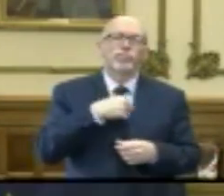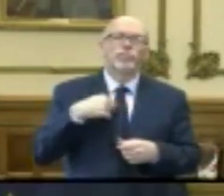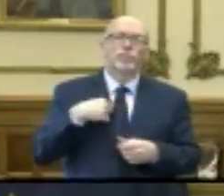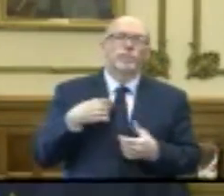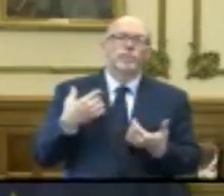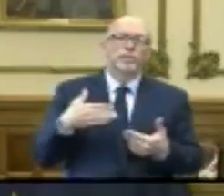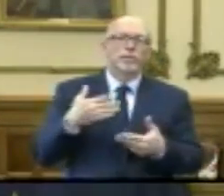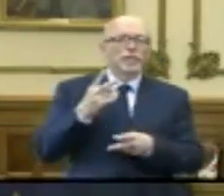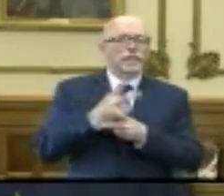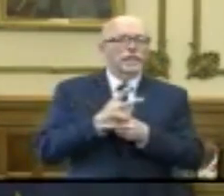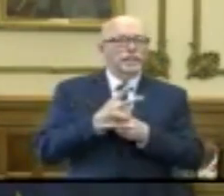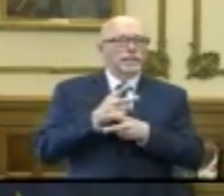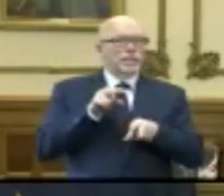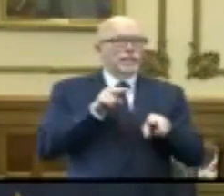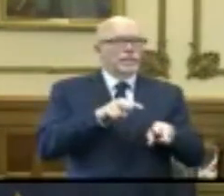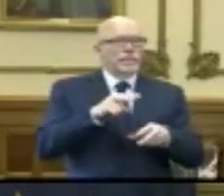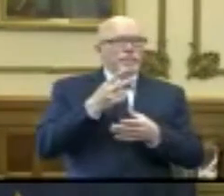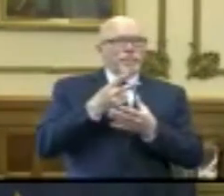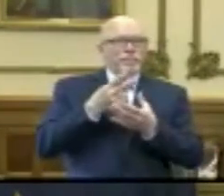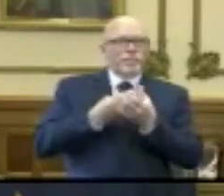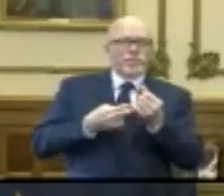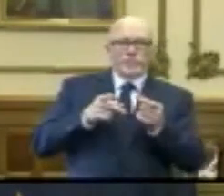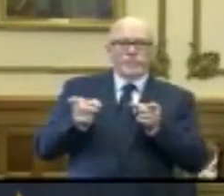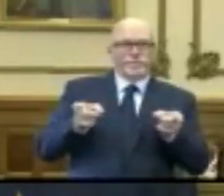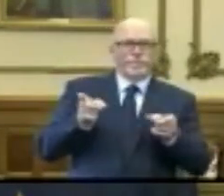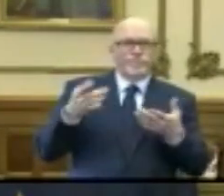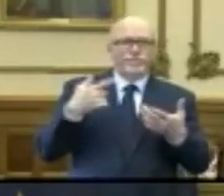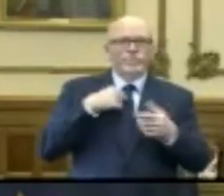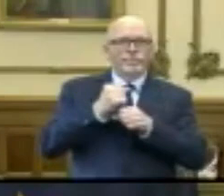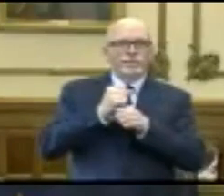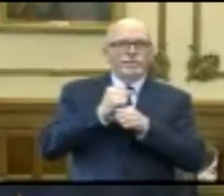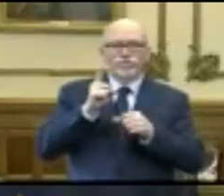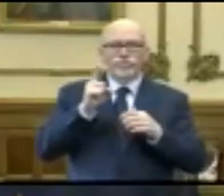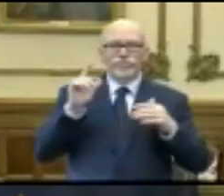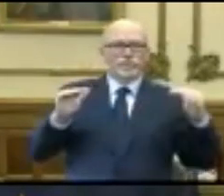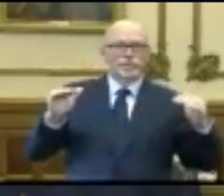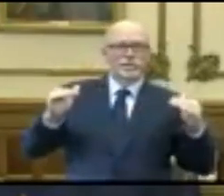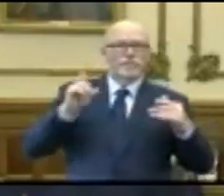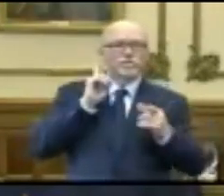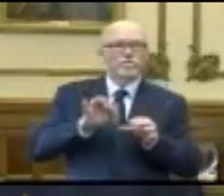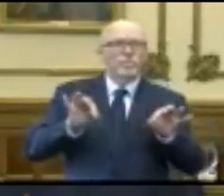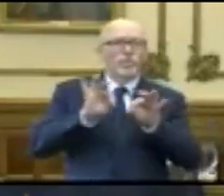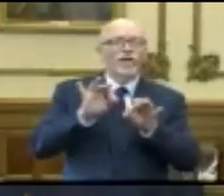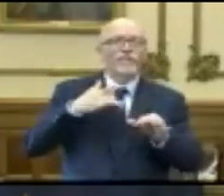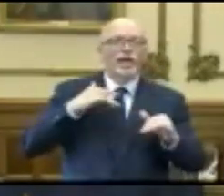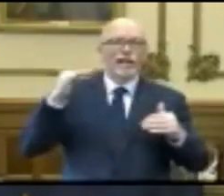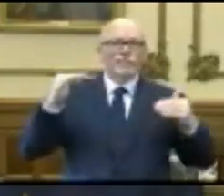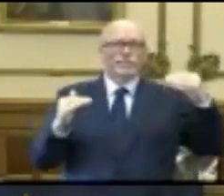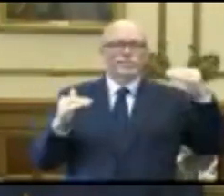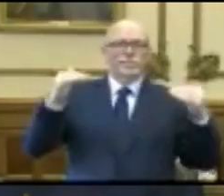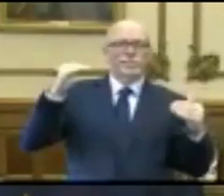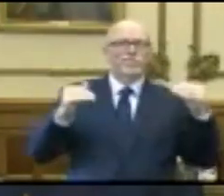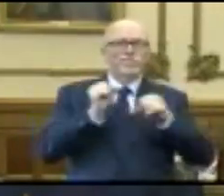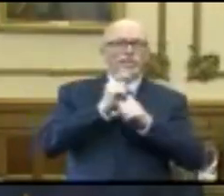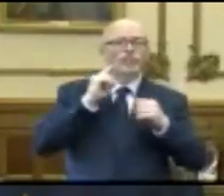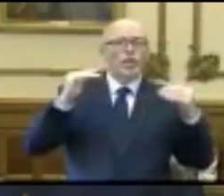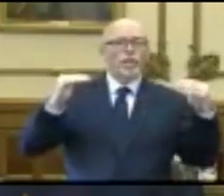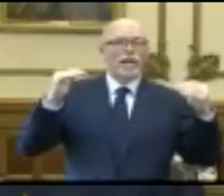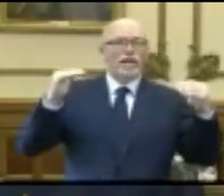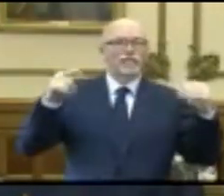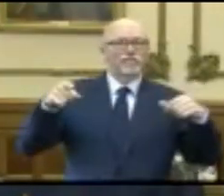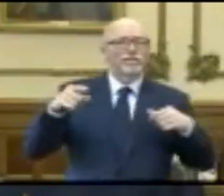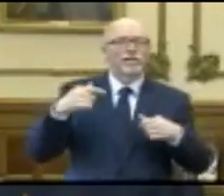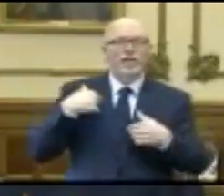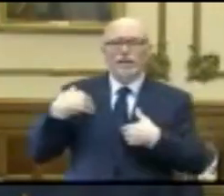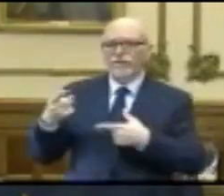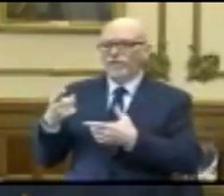eye on both sides of this equation equally important. It's kind of like a teeter-totter where you have to make sure it's balanced, where we've